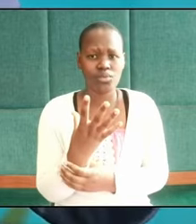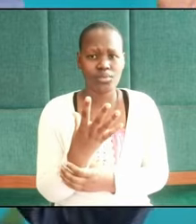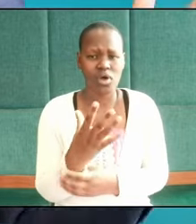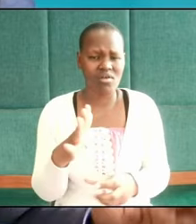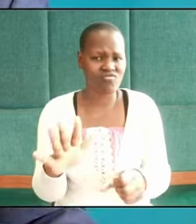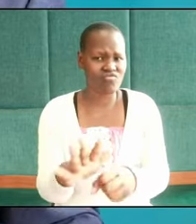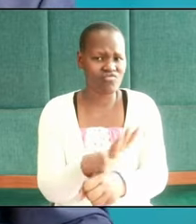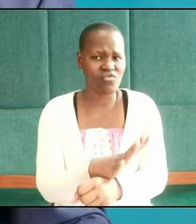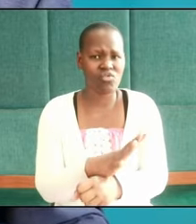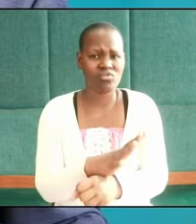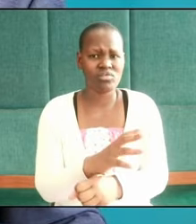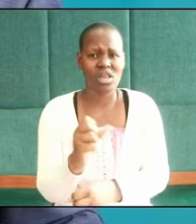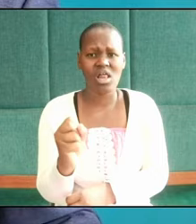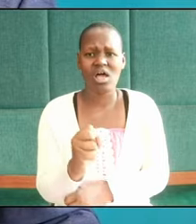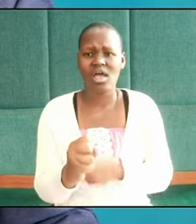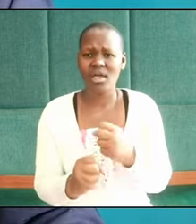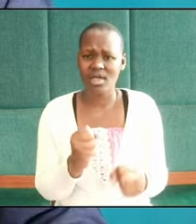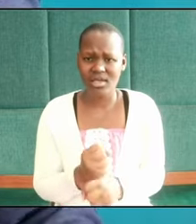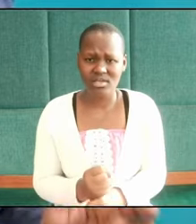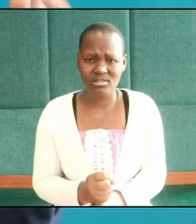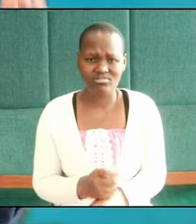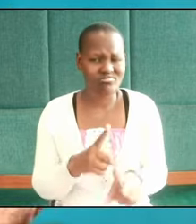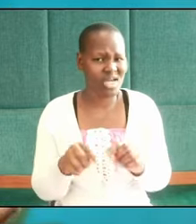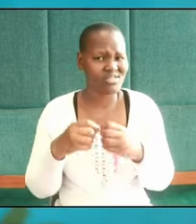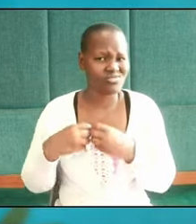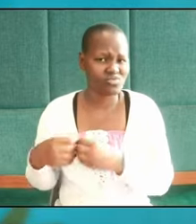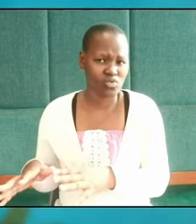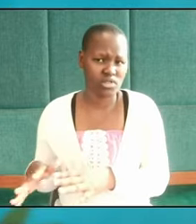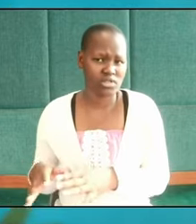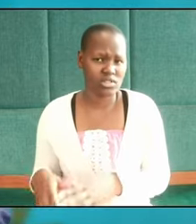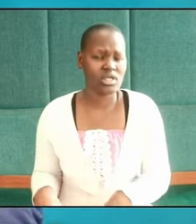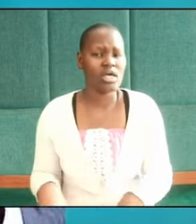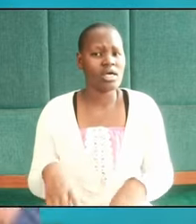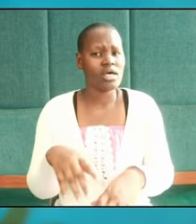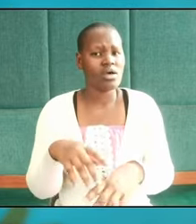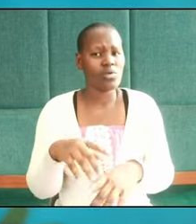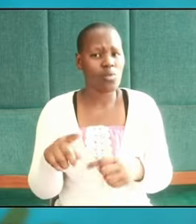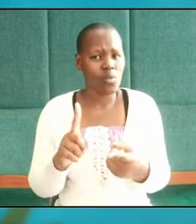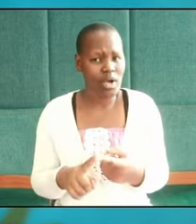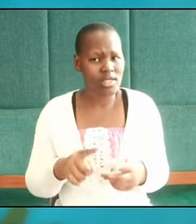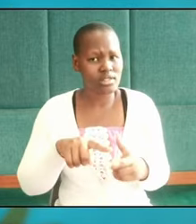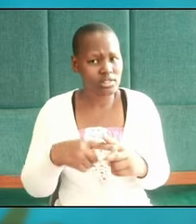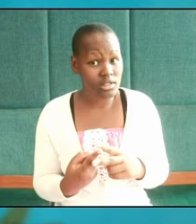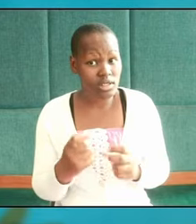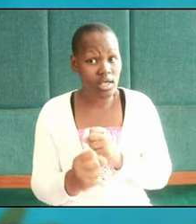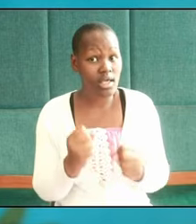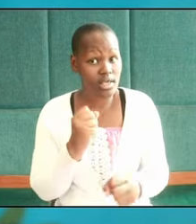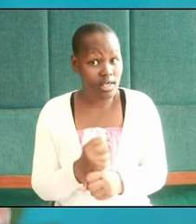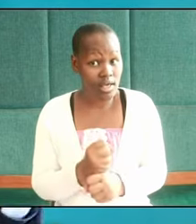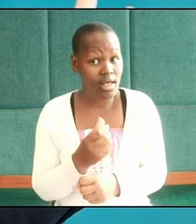full edge only to lose them, when even like in this beginning of this year,